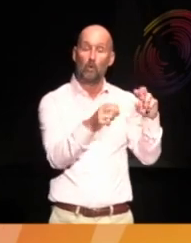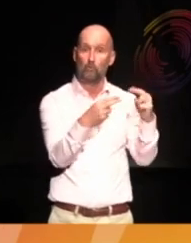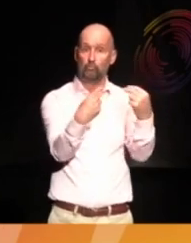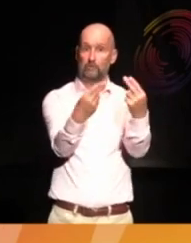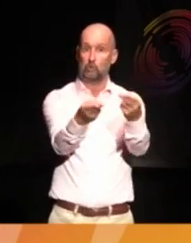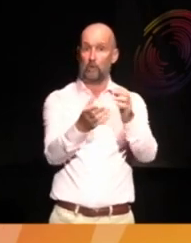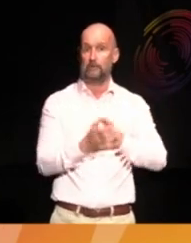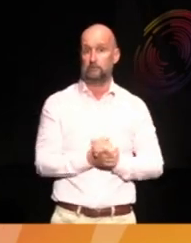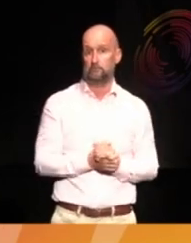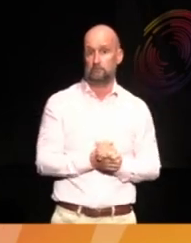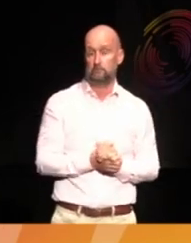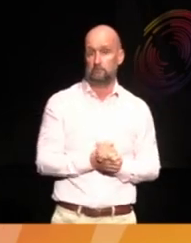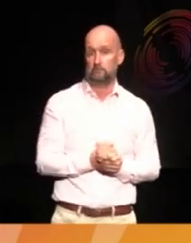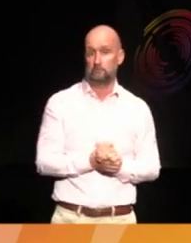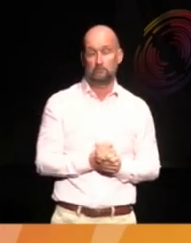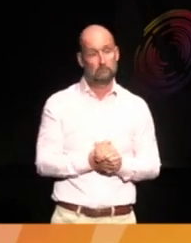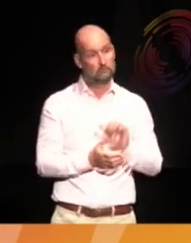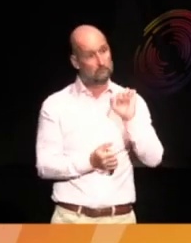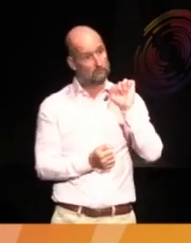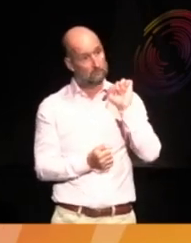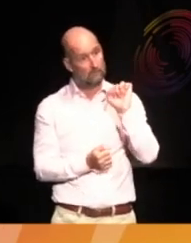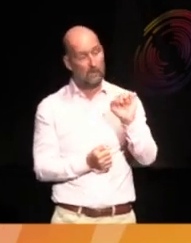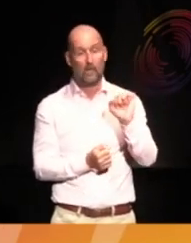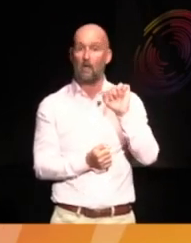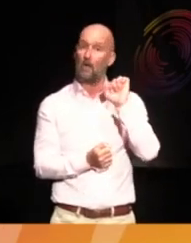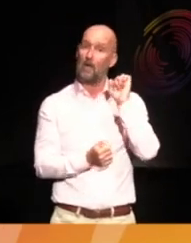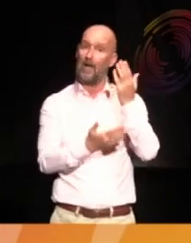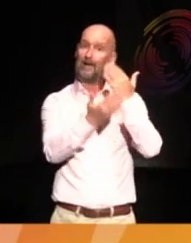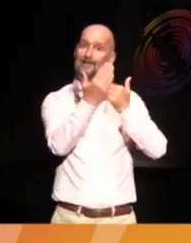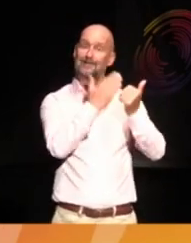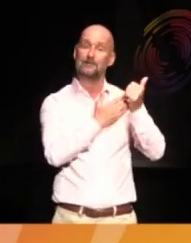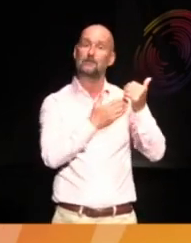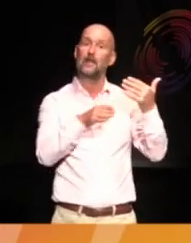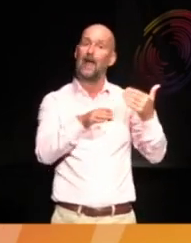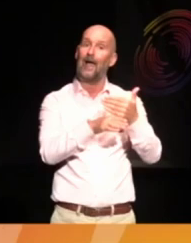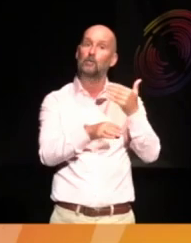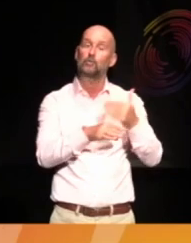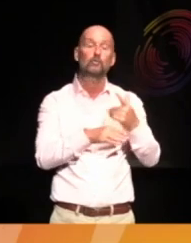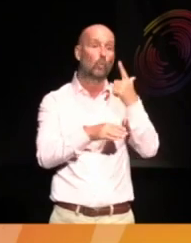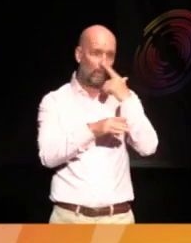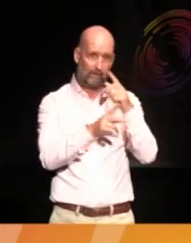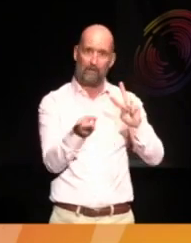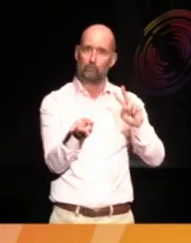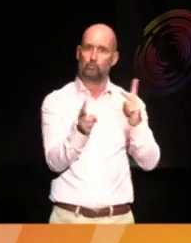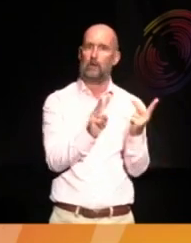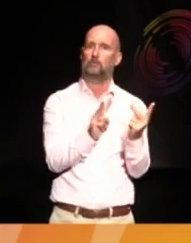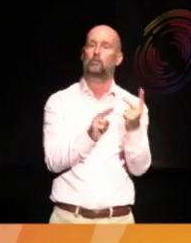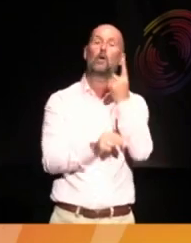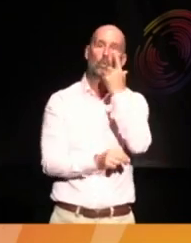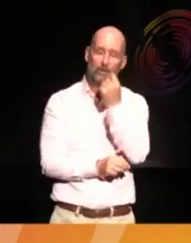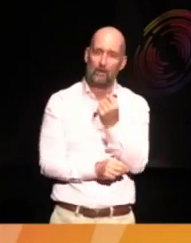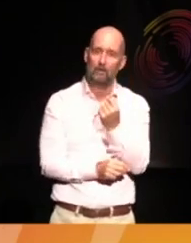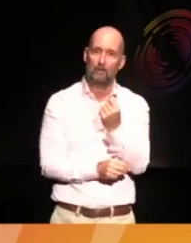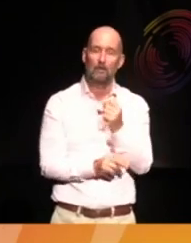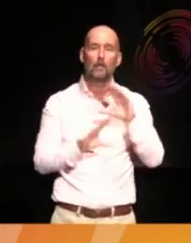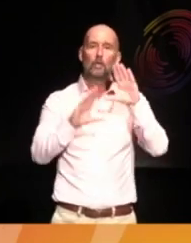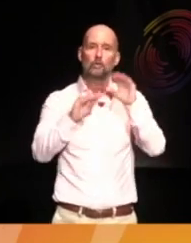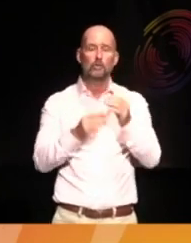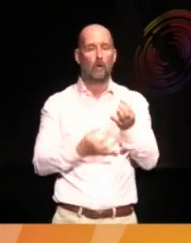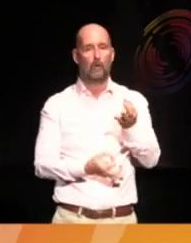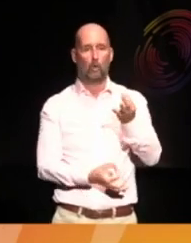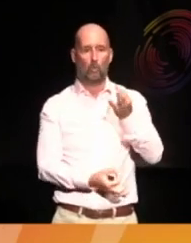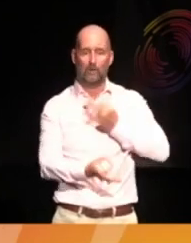This is one of your ancestors' actions that can be done something about. Stop asking us